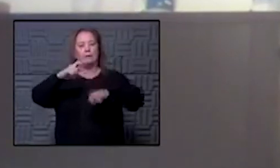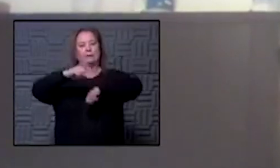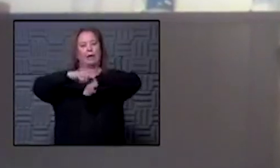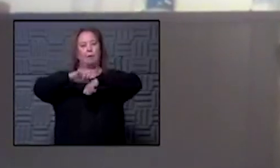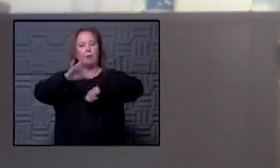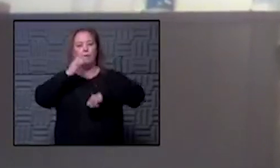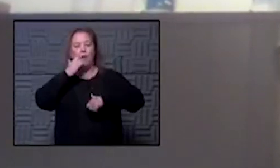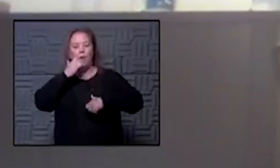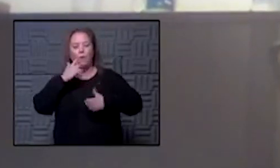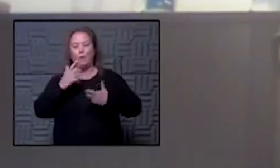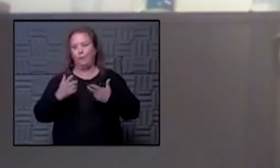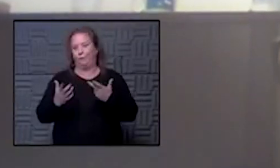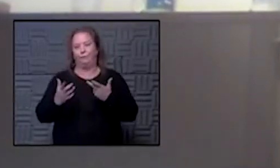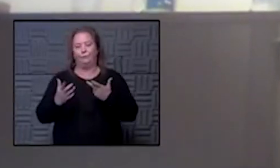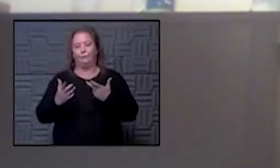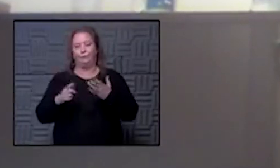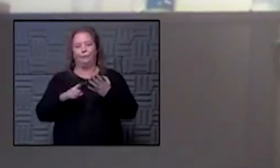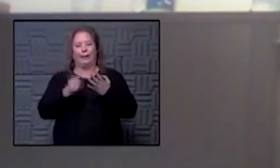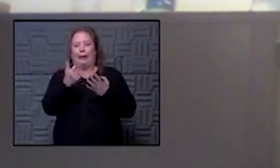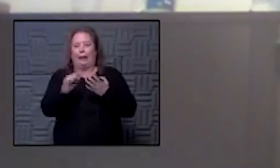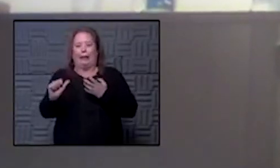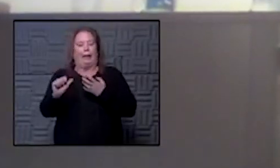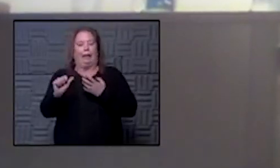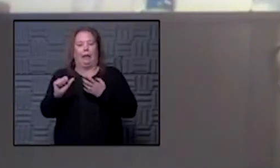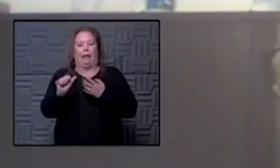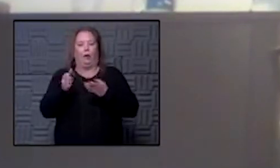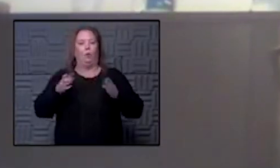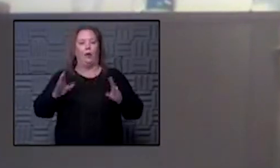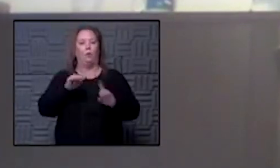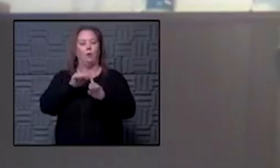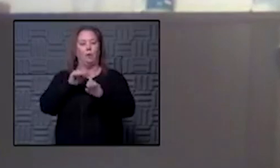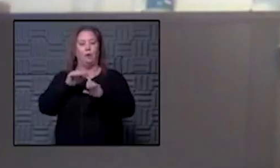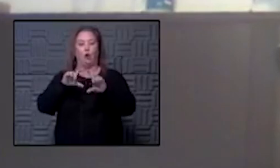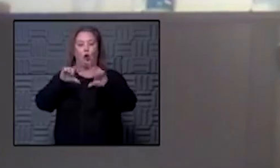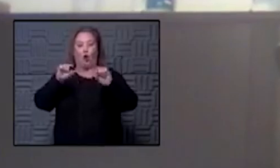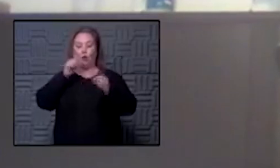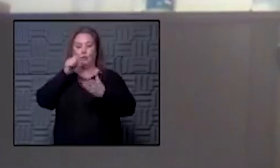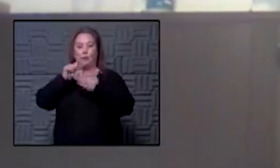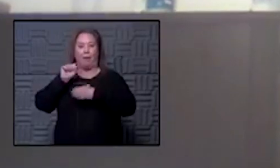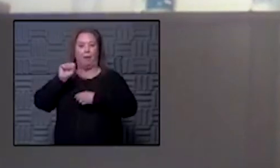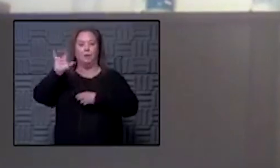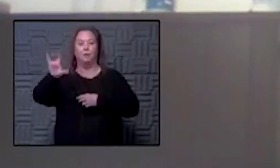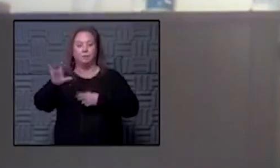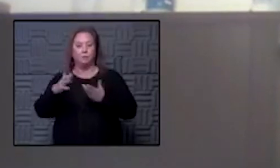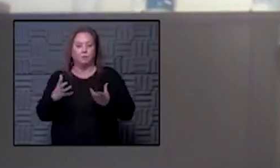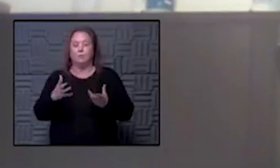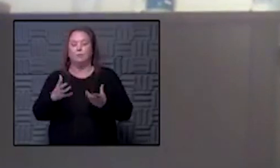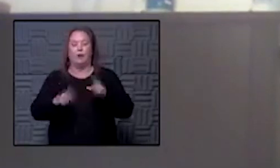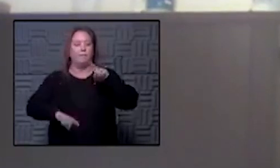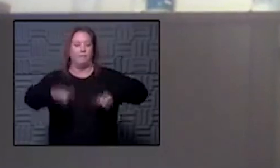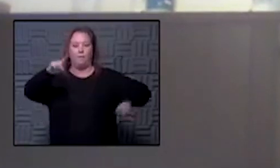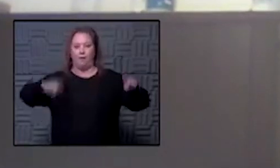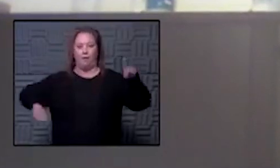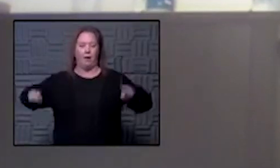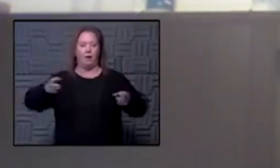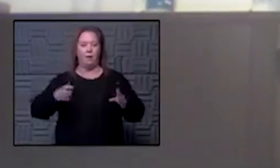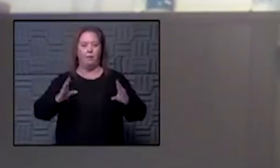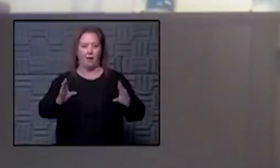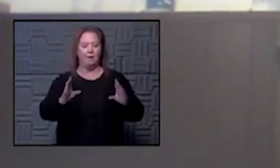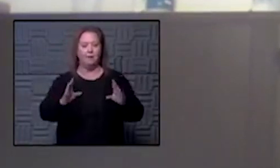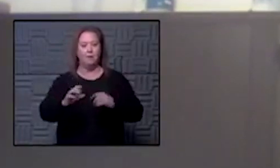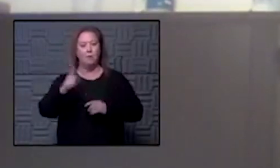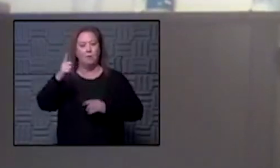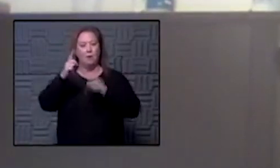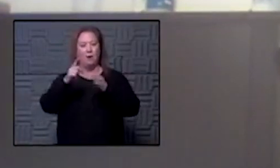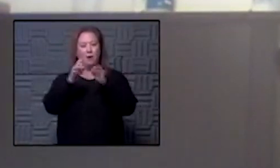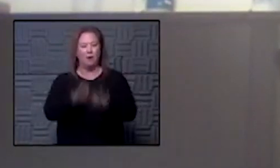a phone uh any kind of way we can come up with there'll be some cards that may be mailed by some providers just a variety of ways to do that one of the